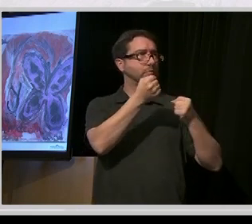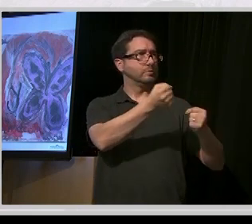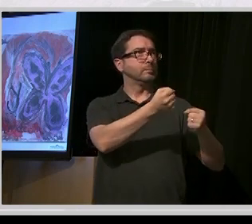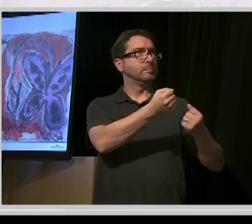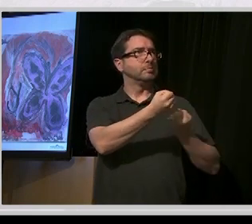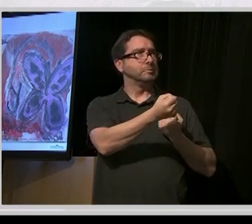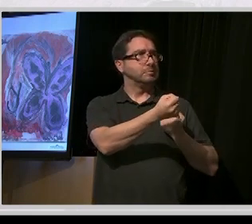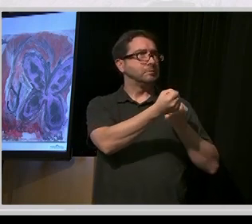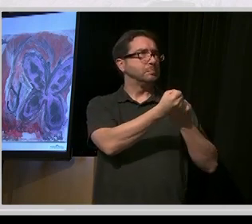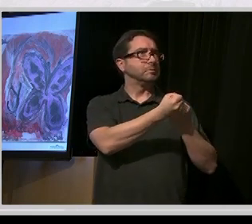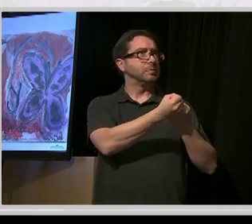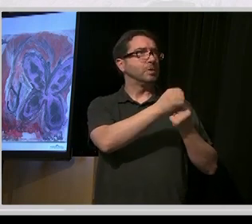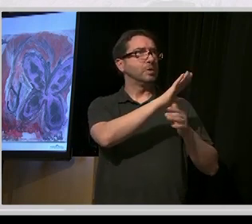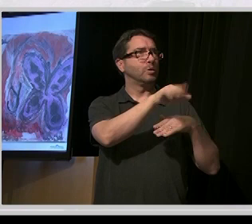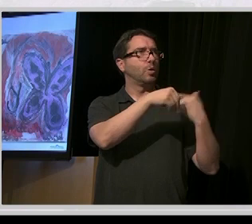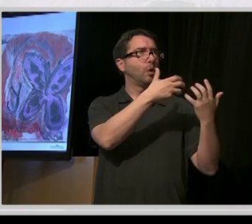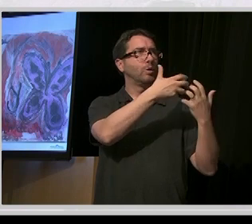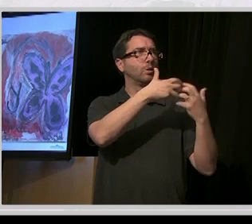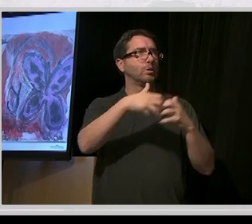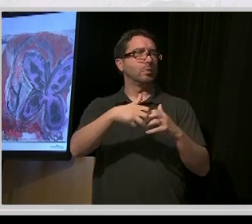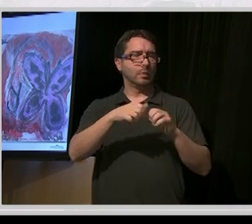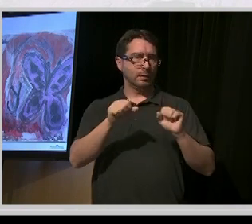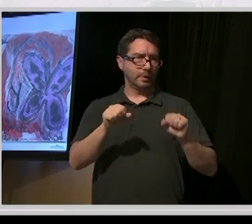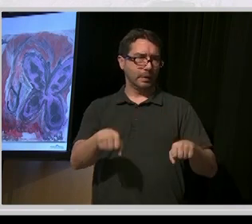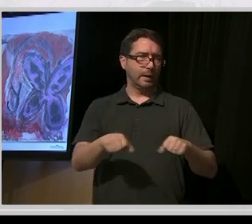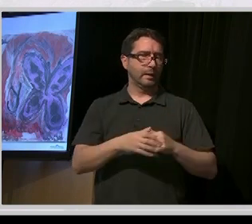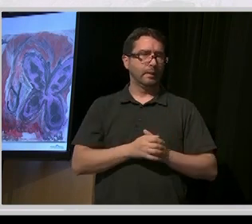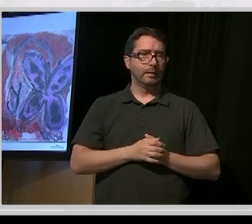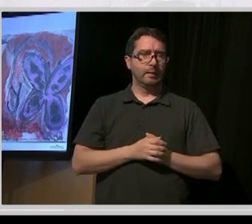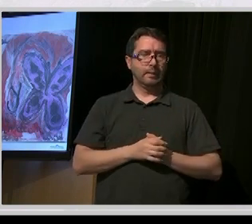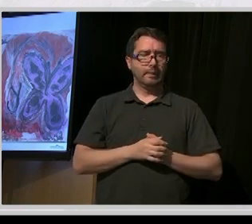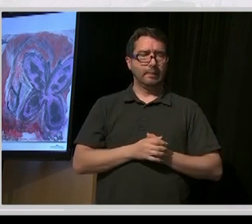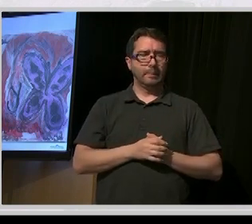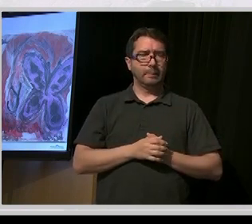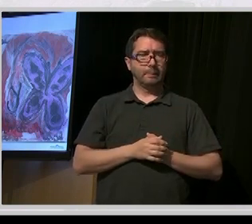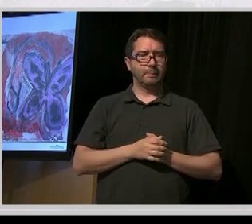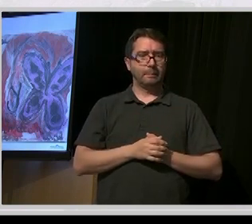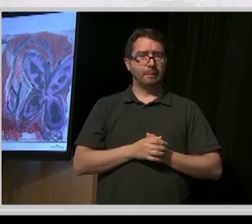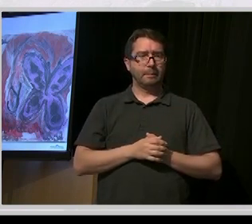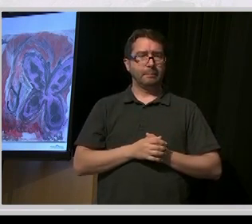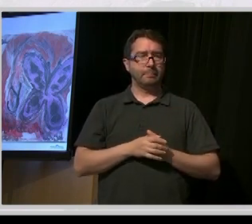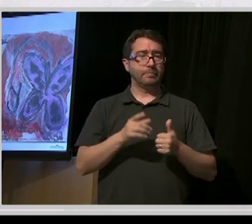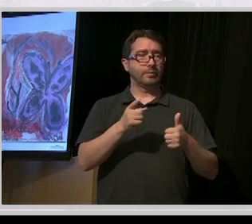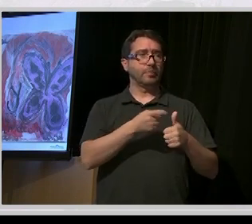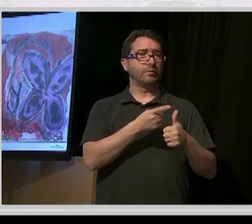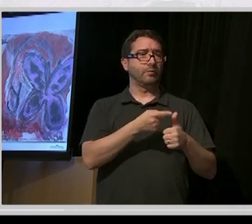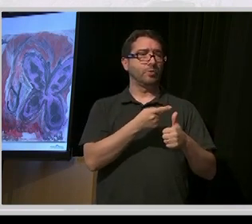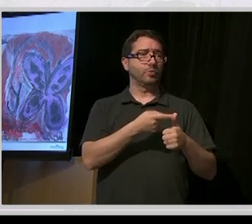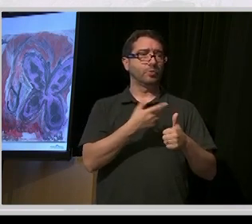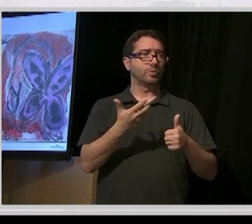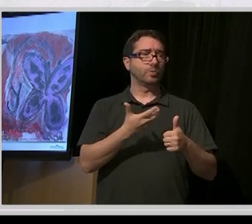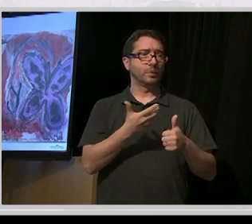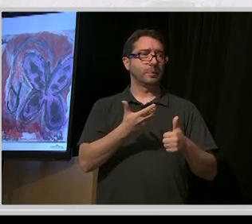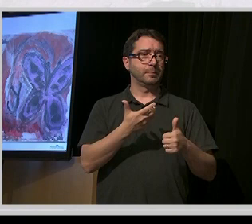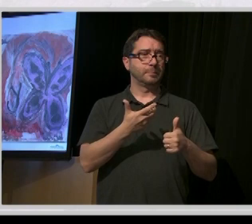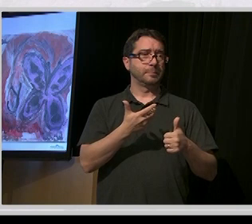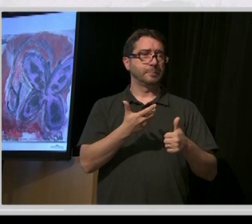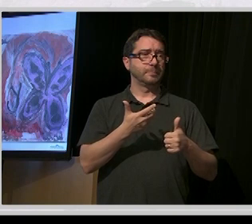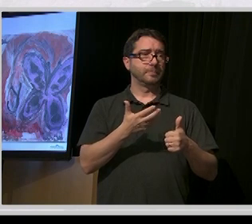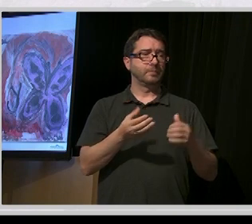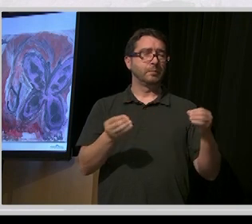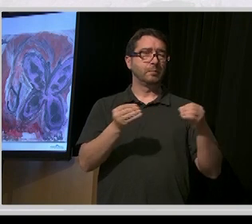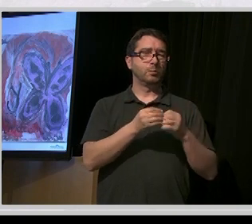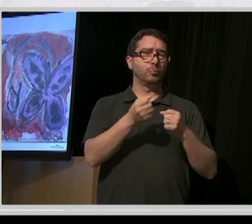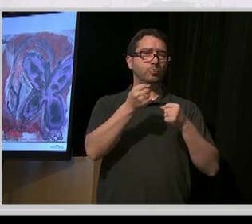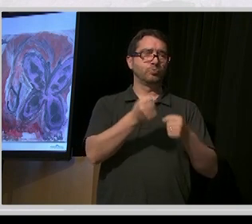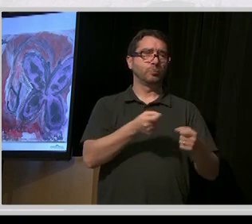And so there's a whole bunch of ideas here. I'll just sort of go through them pretty quickly. The first one was we need stronger governance.